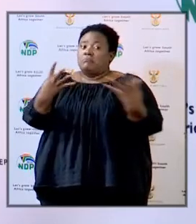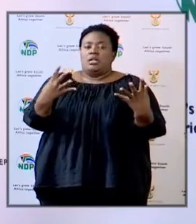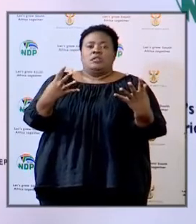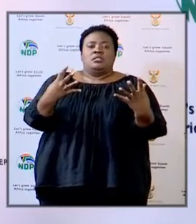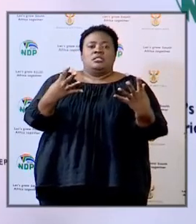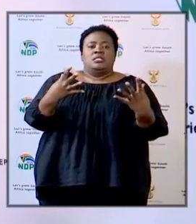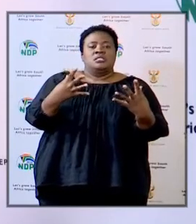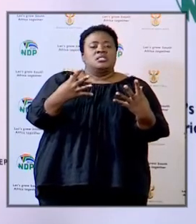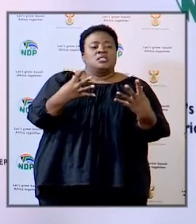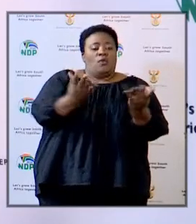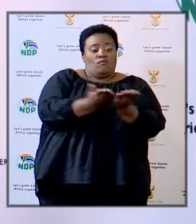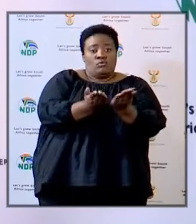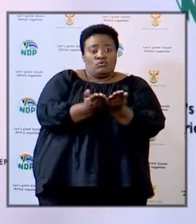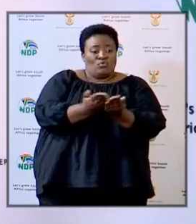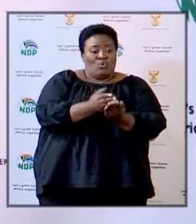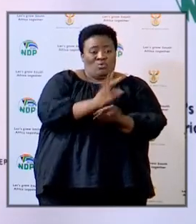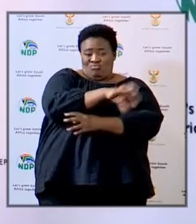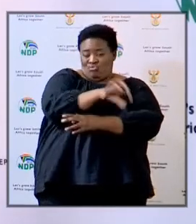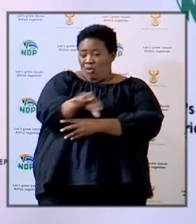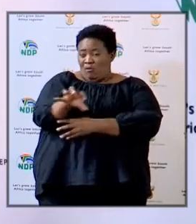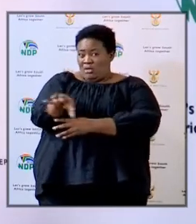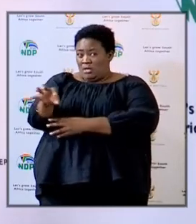in most of the provinces